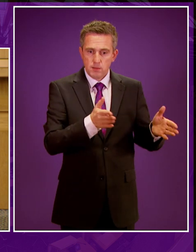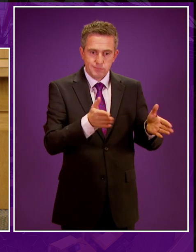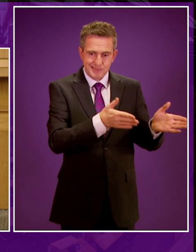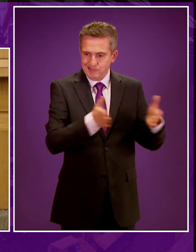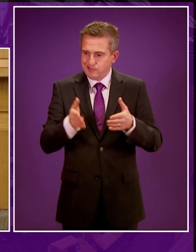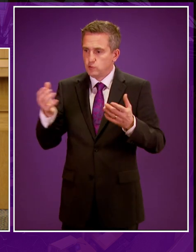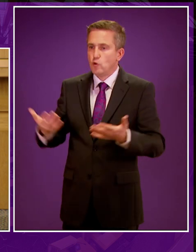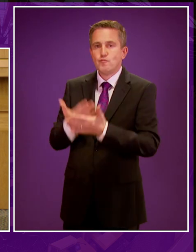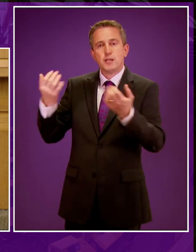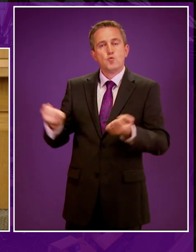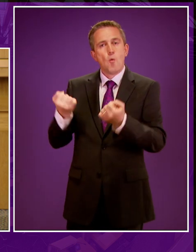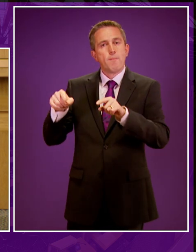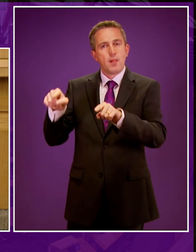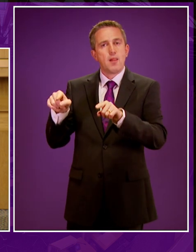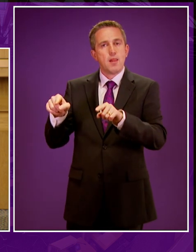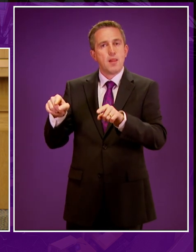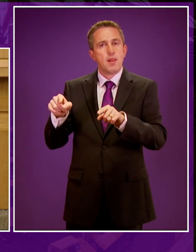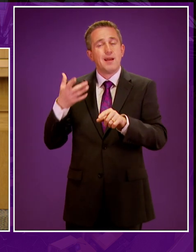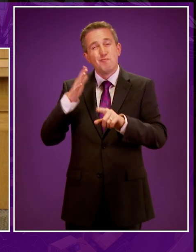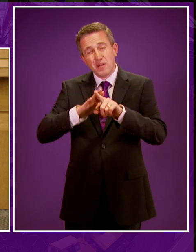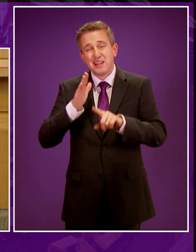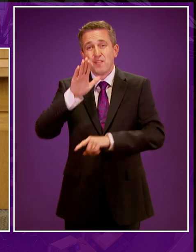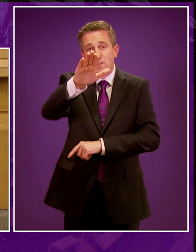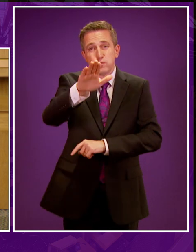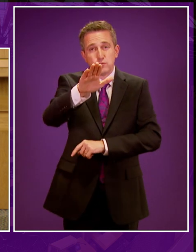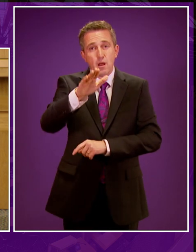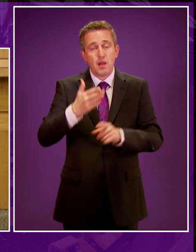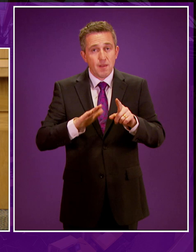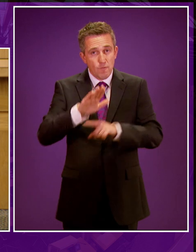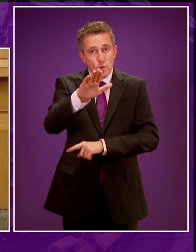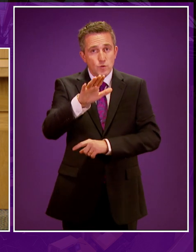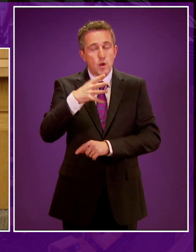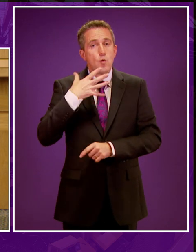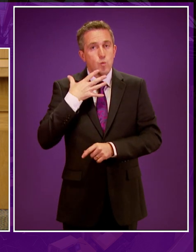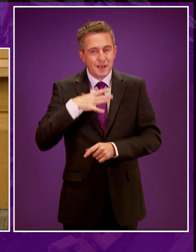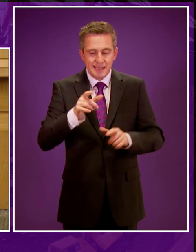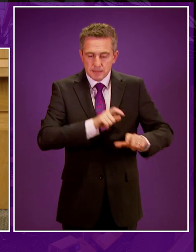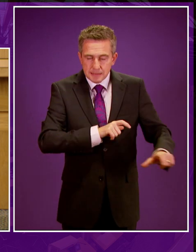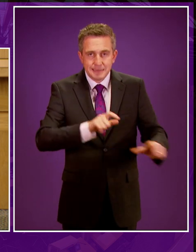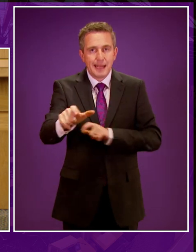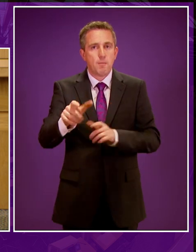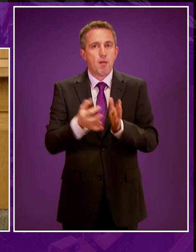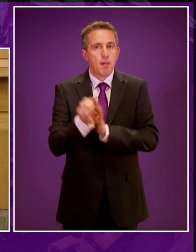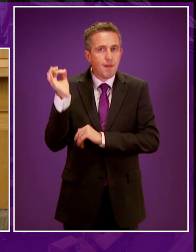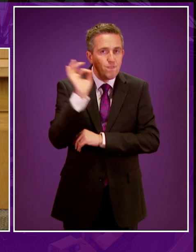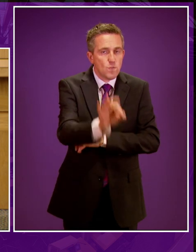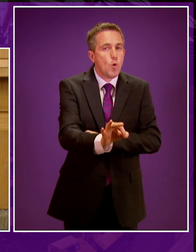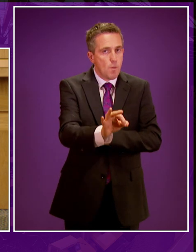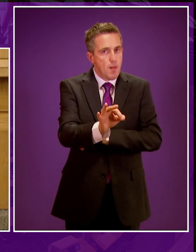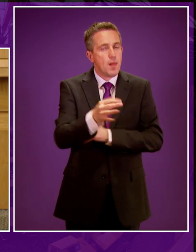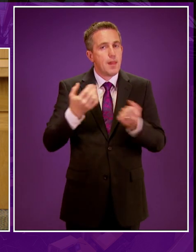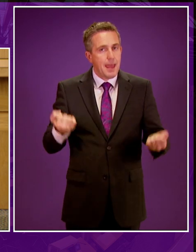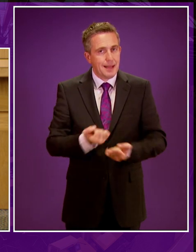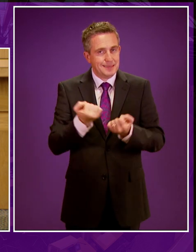be from coal and an energy future, whether it's secure, sustainable and affordable, then renewable storage, energy